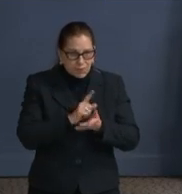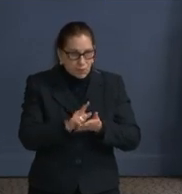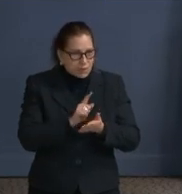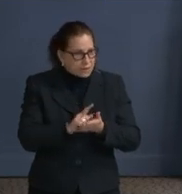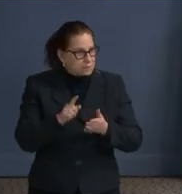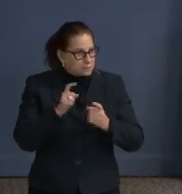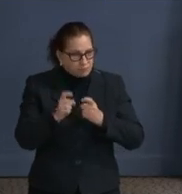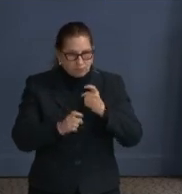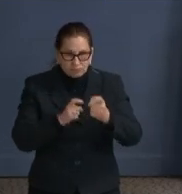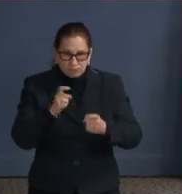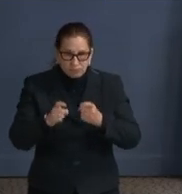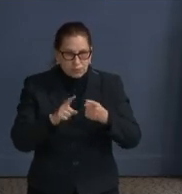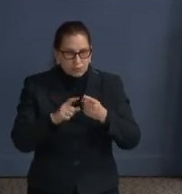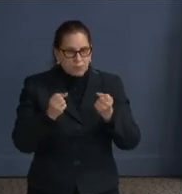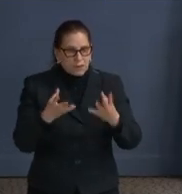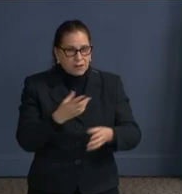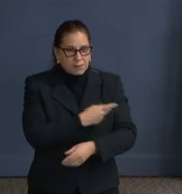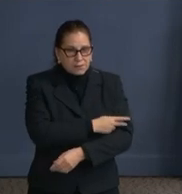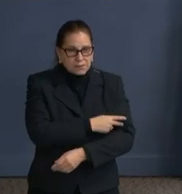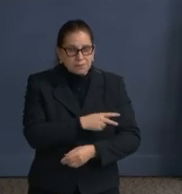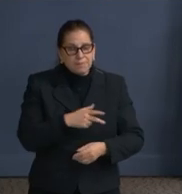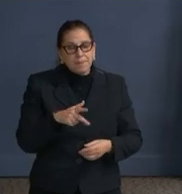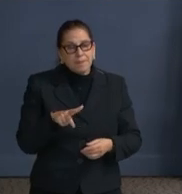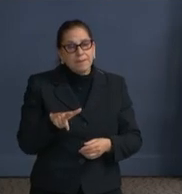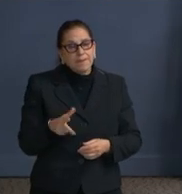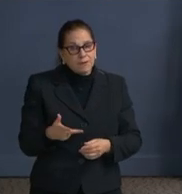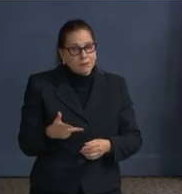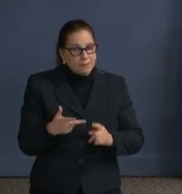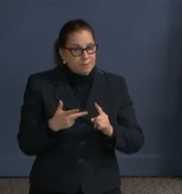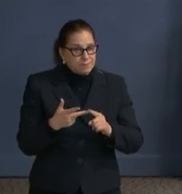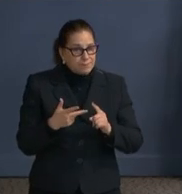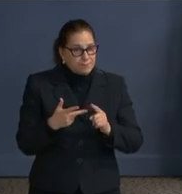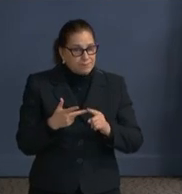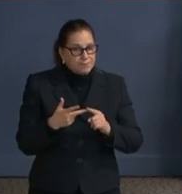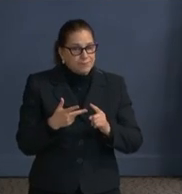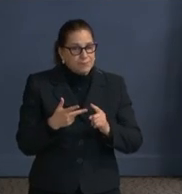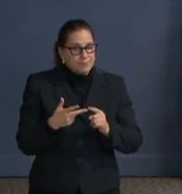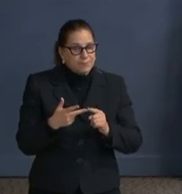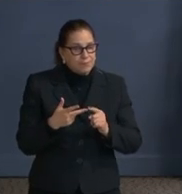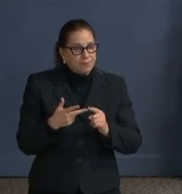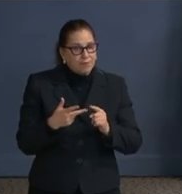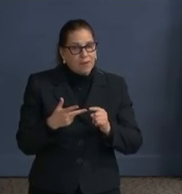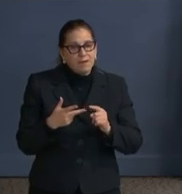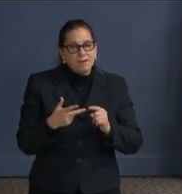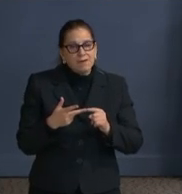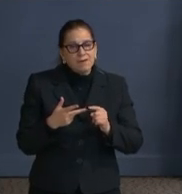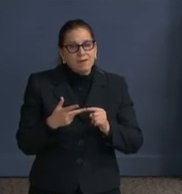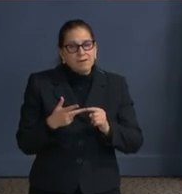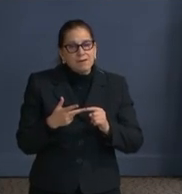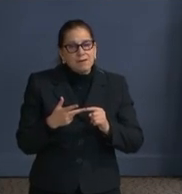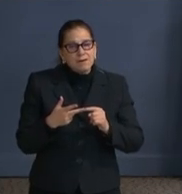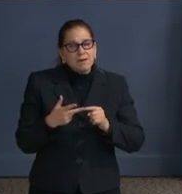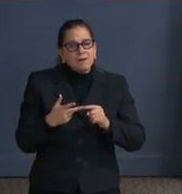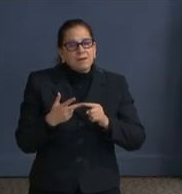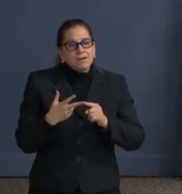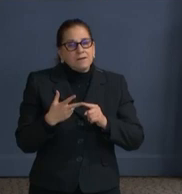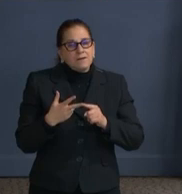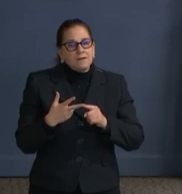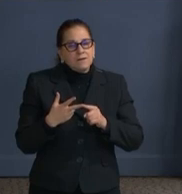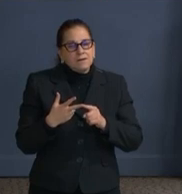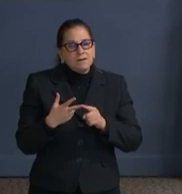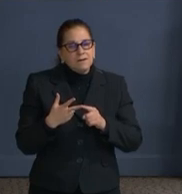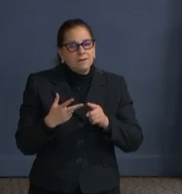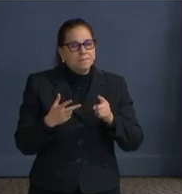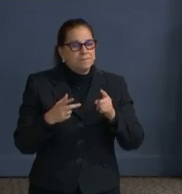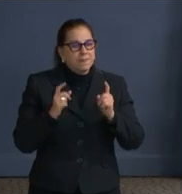third bucket for which we allocate doses of vaccine are specialty population clinics clinics or closed pods or